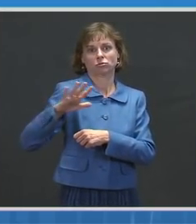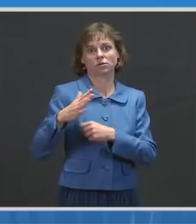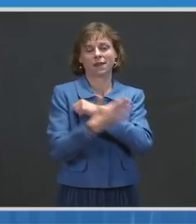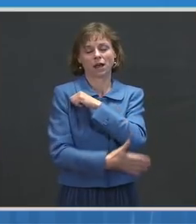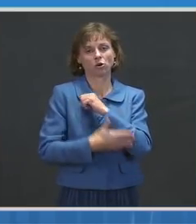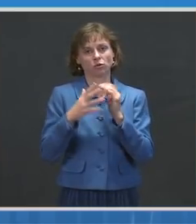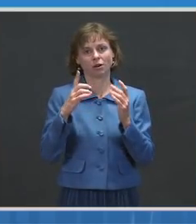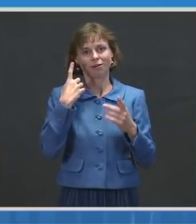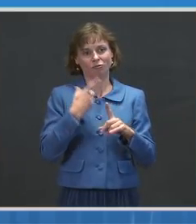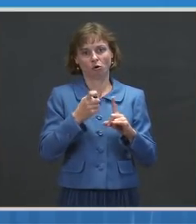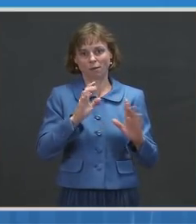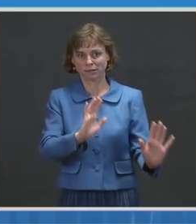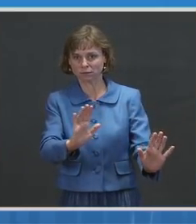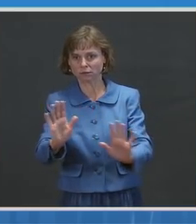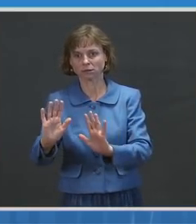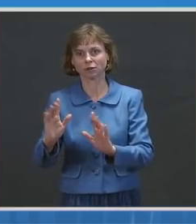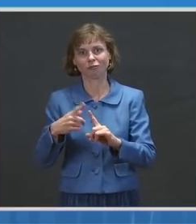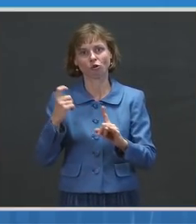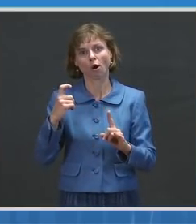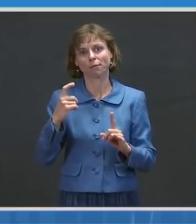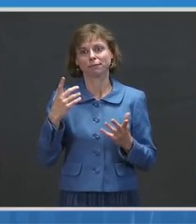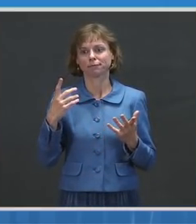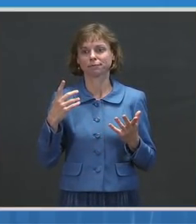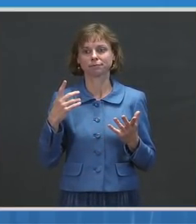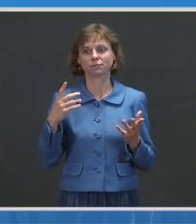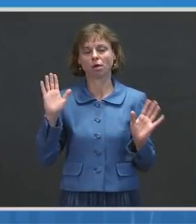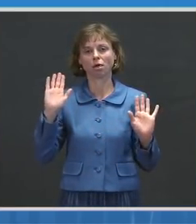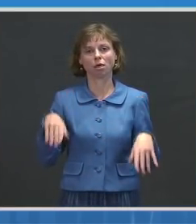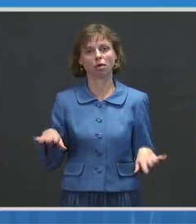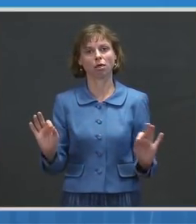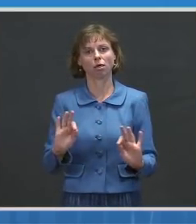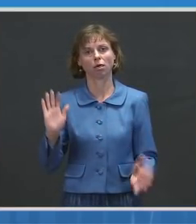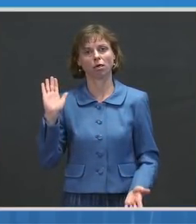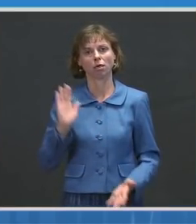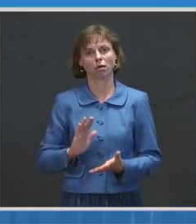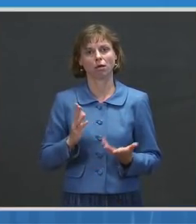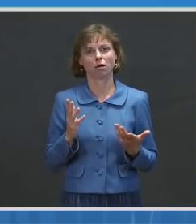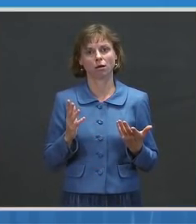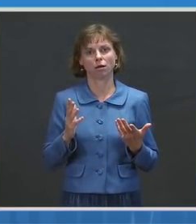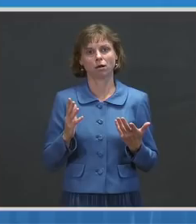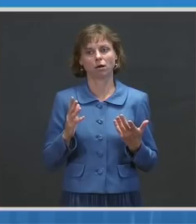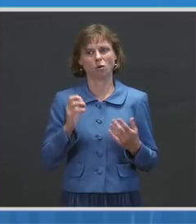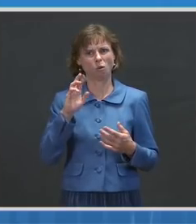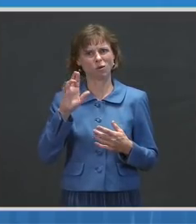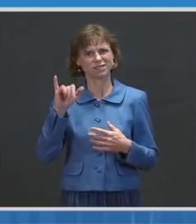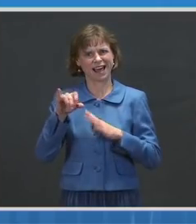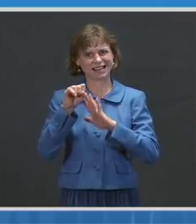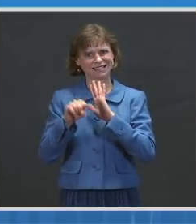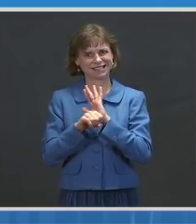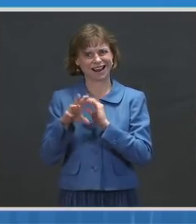— ultimately, is this largely a state and local matter where the administration's power is limited?